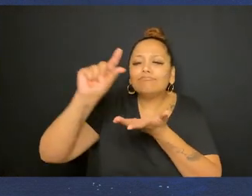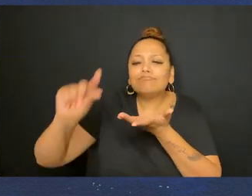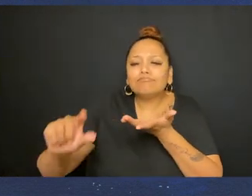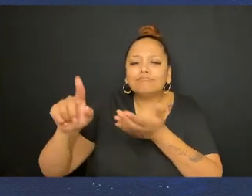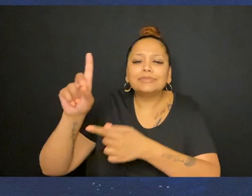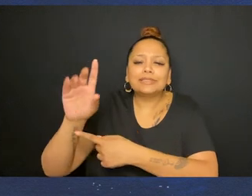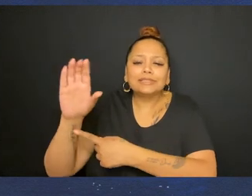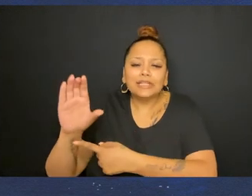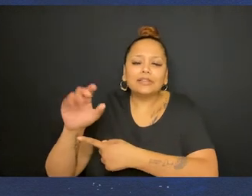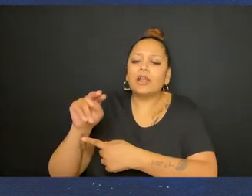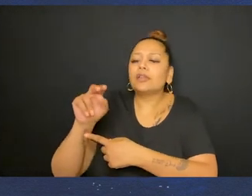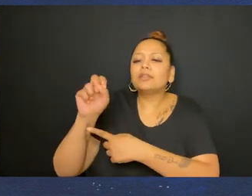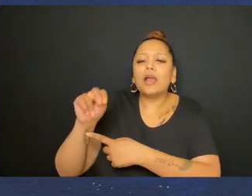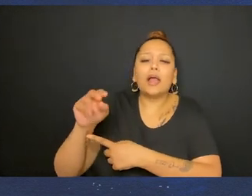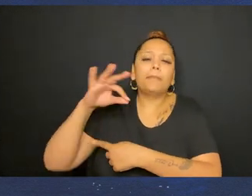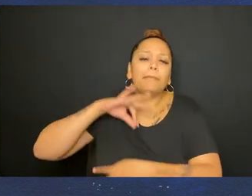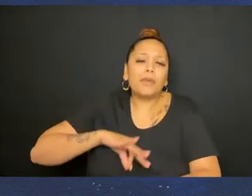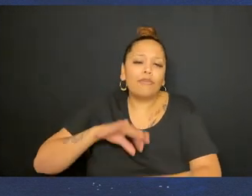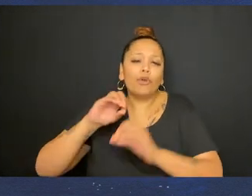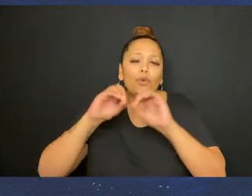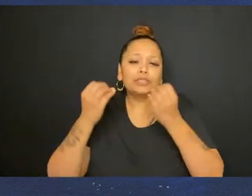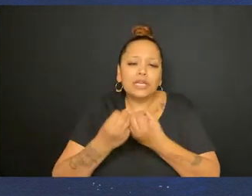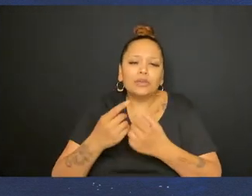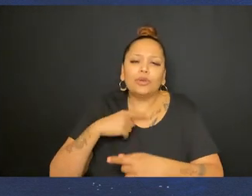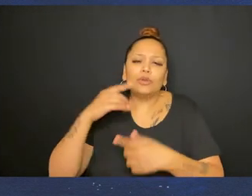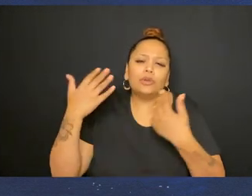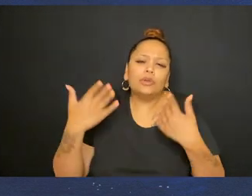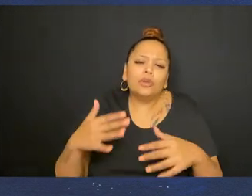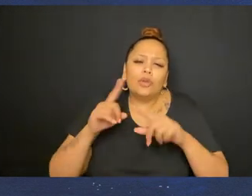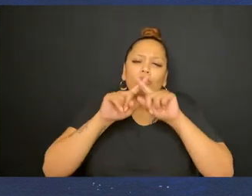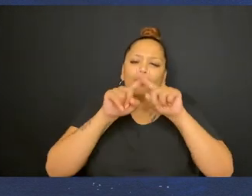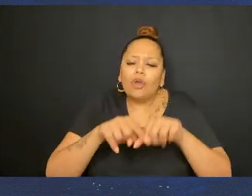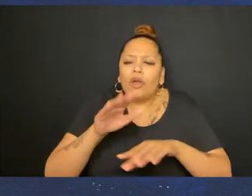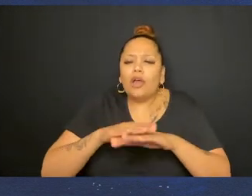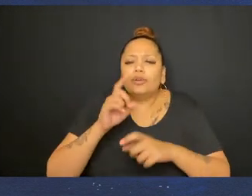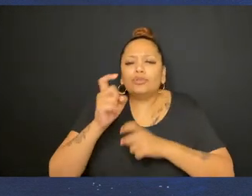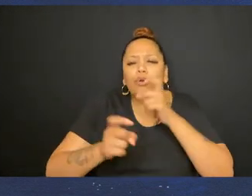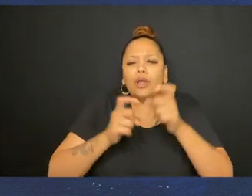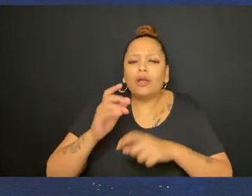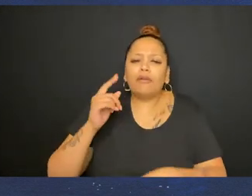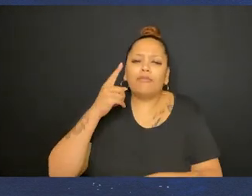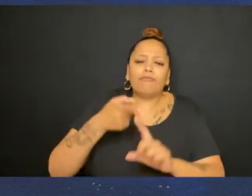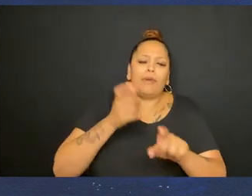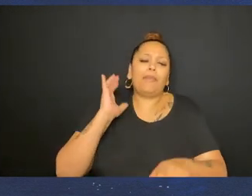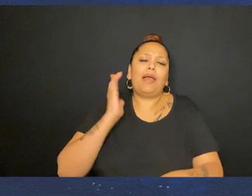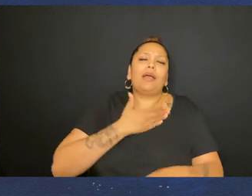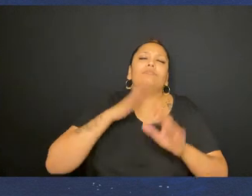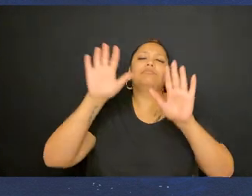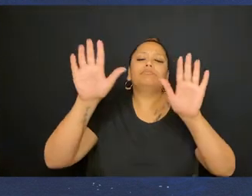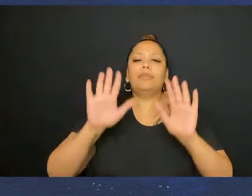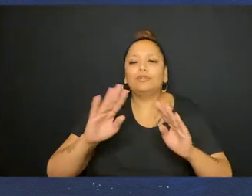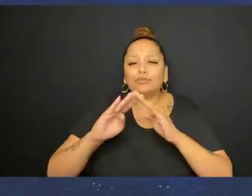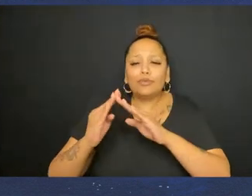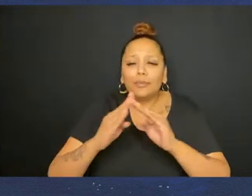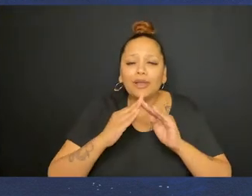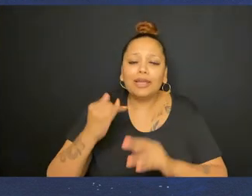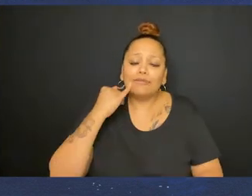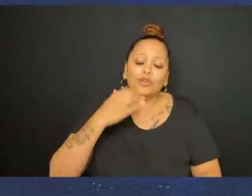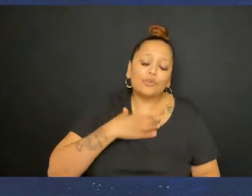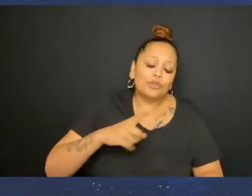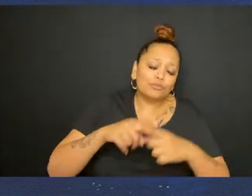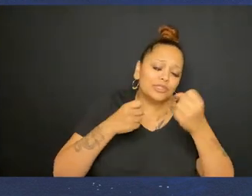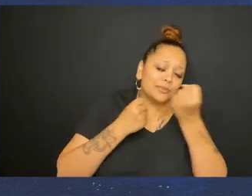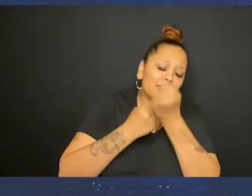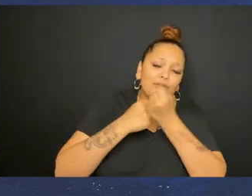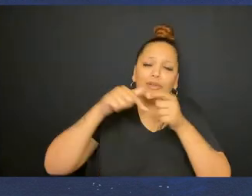Disability Collective. As a not-for-profit organization, we rely solely on donations from our incredible community. If you